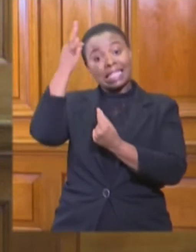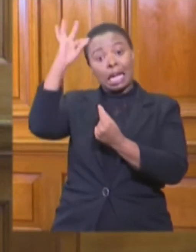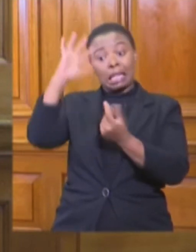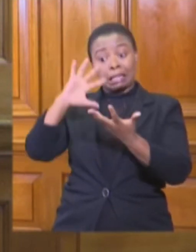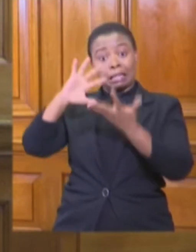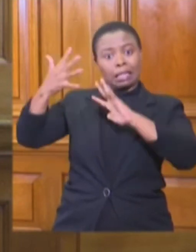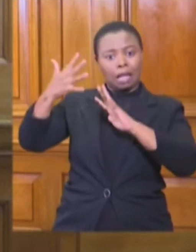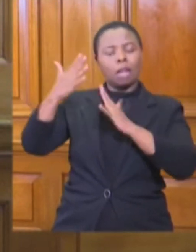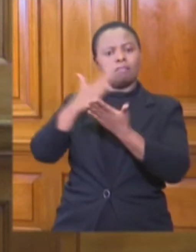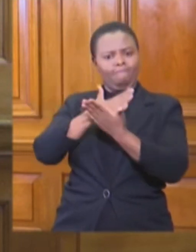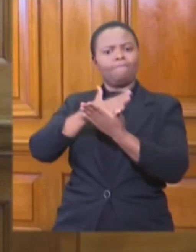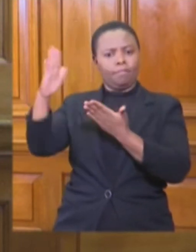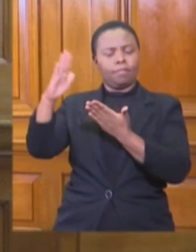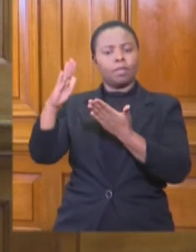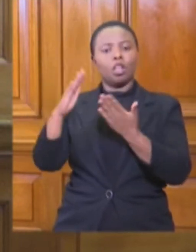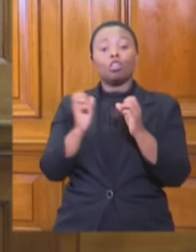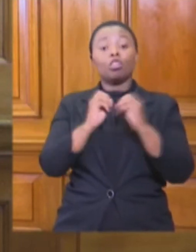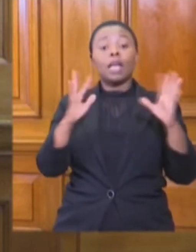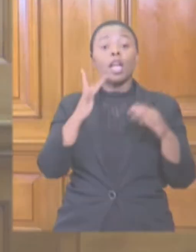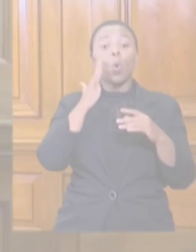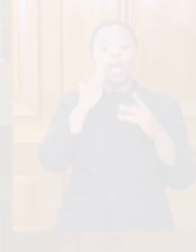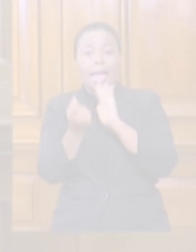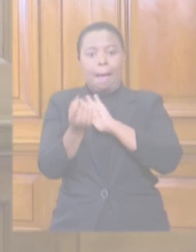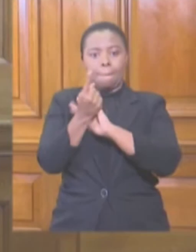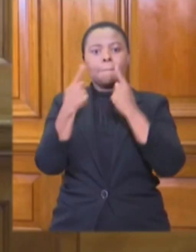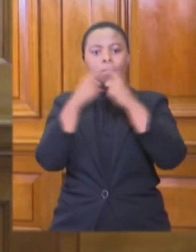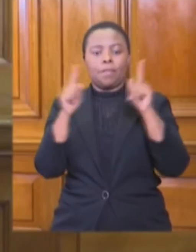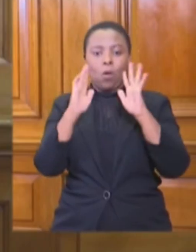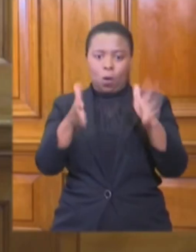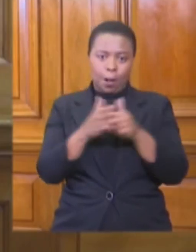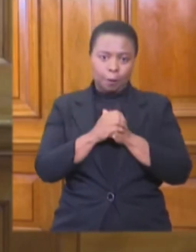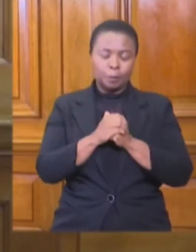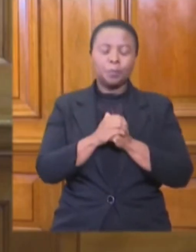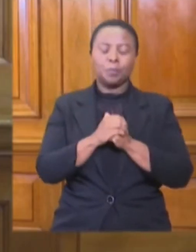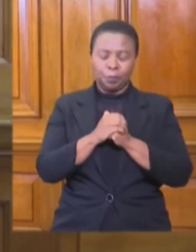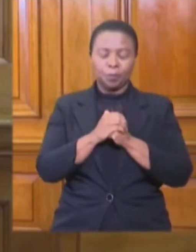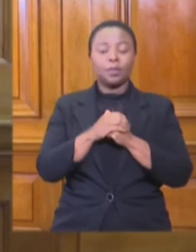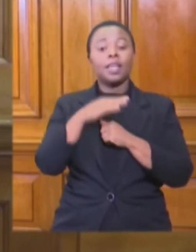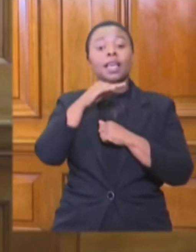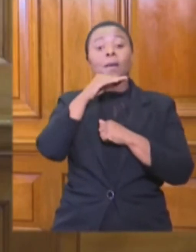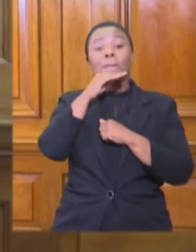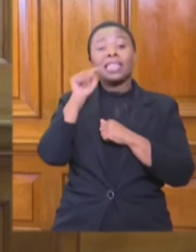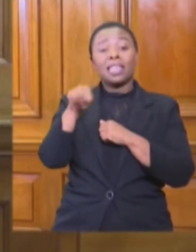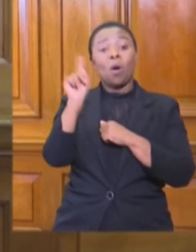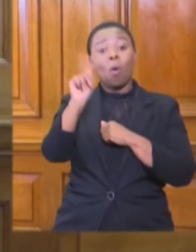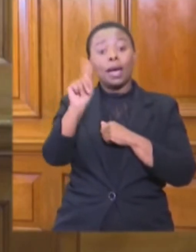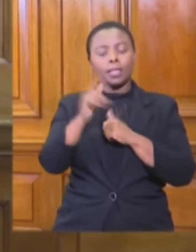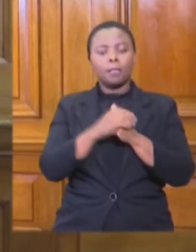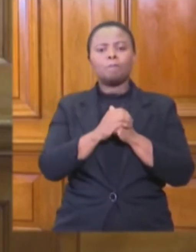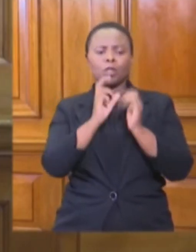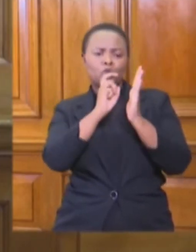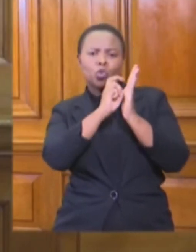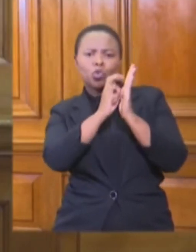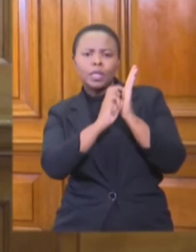with effect from midnight to night. What this means is that all regulations and